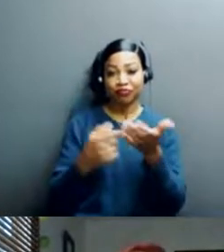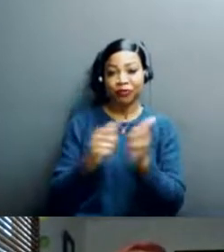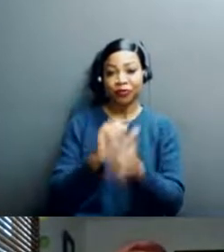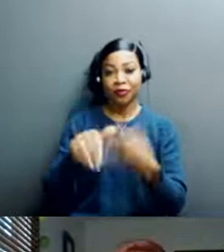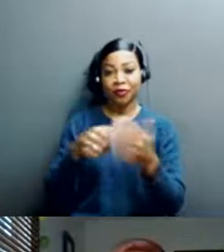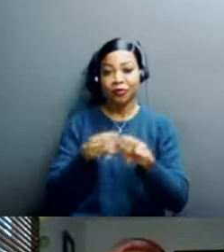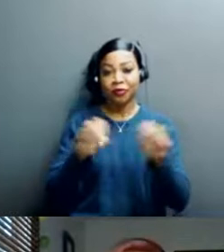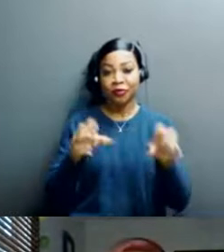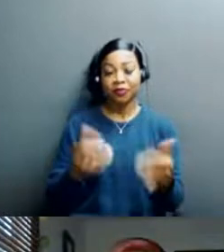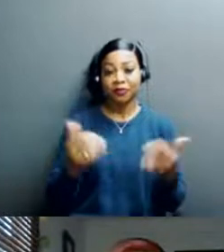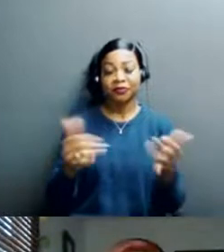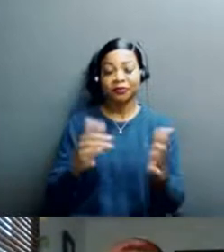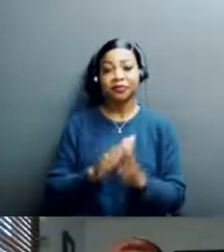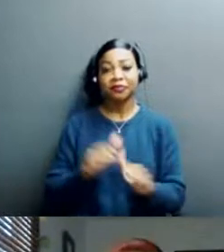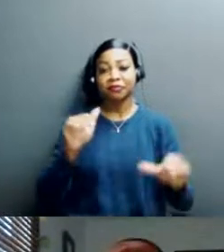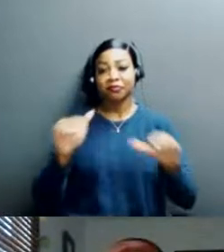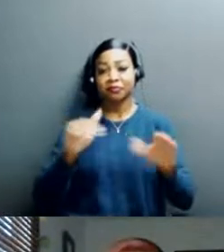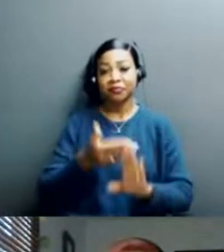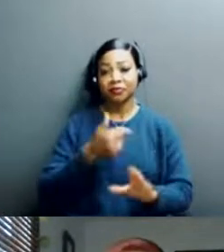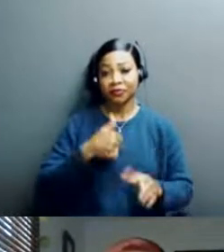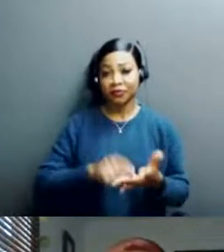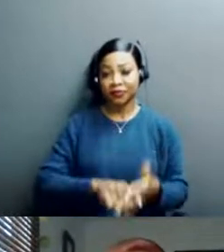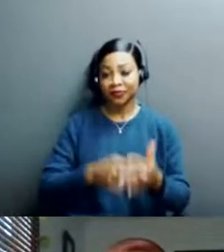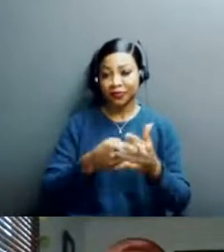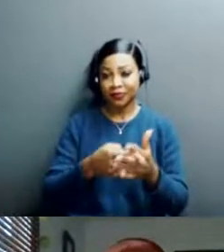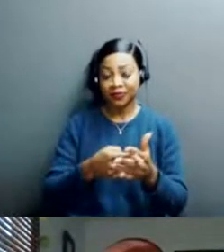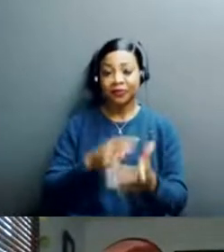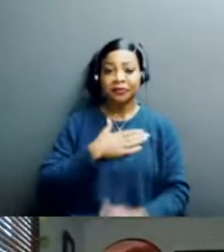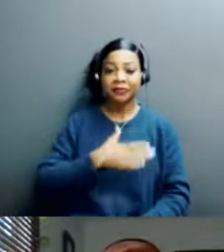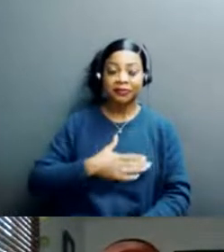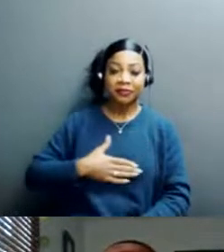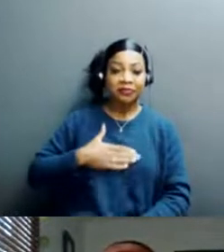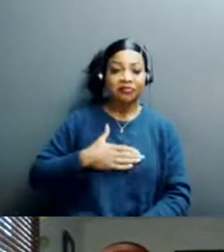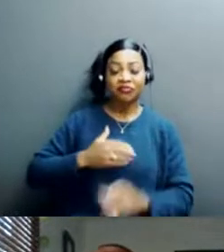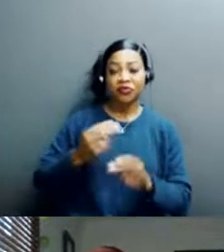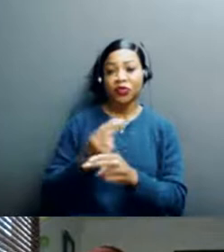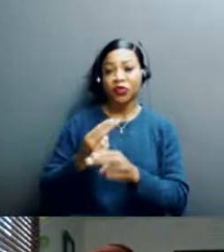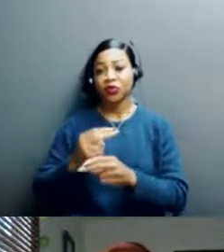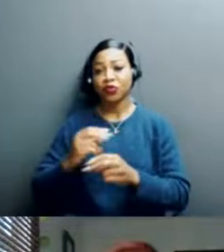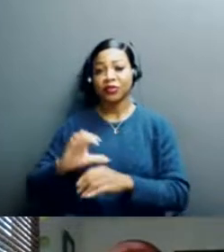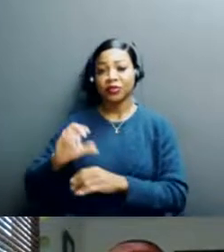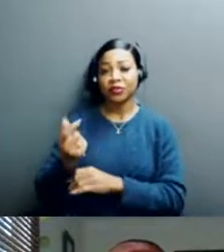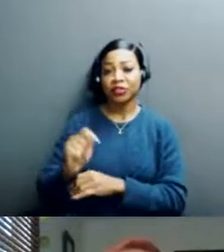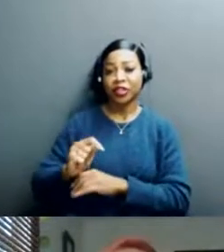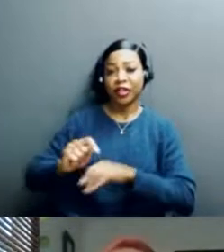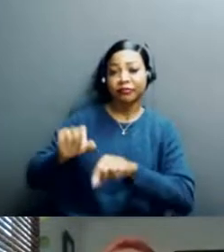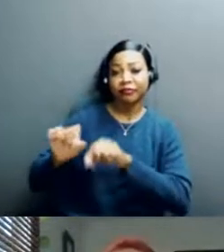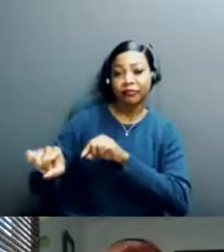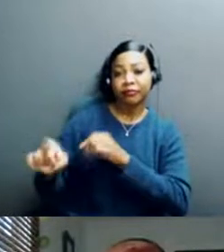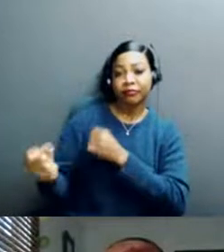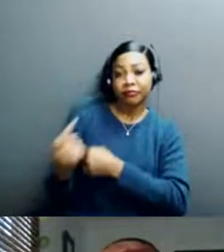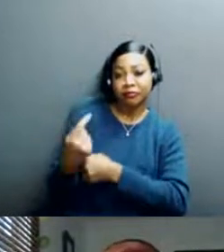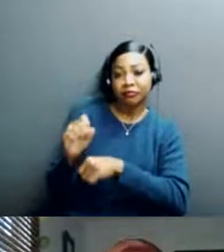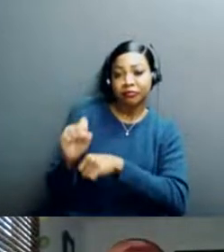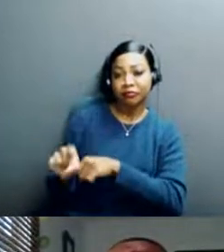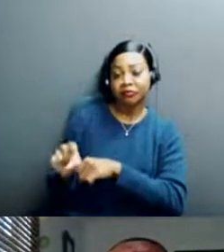just a quick reminder before I get started. Again, feel free to chat, exchange comments, anything you want in the chat box. And then if